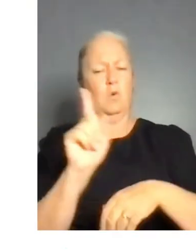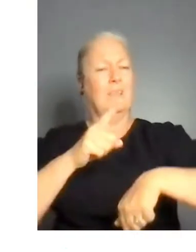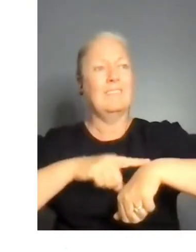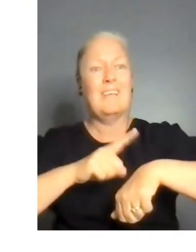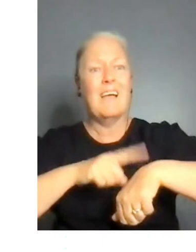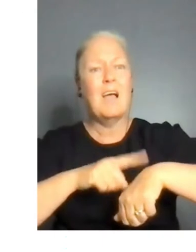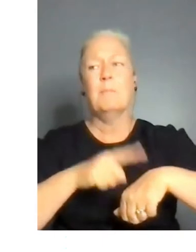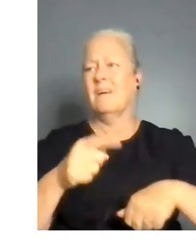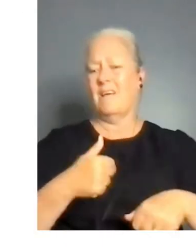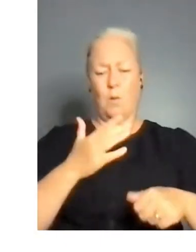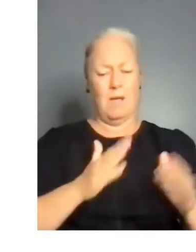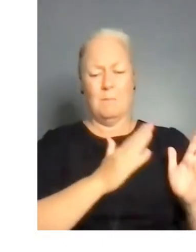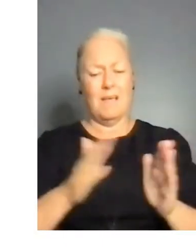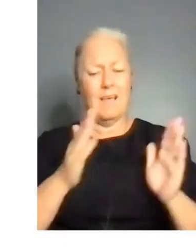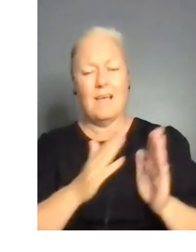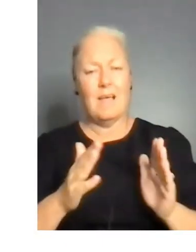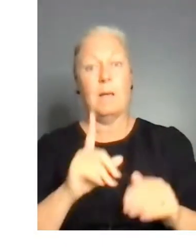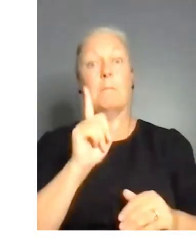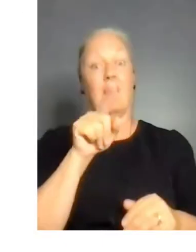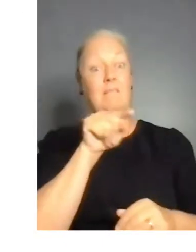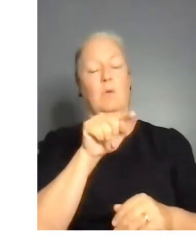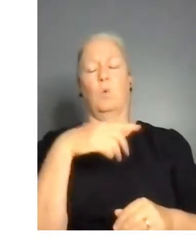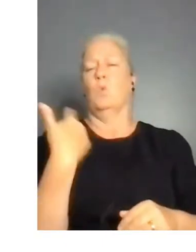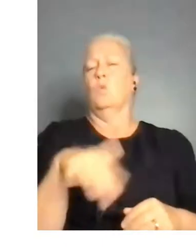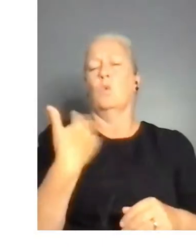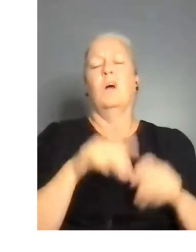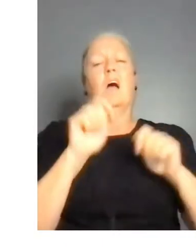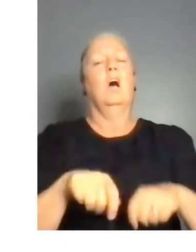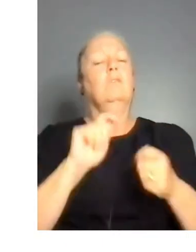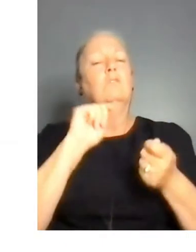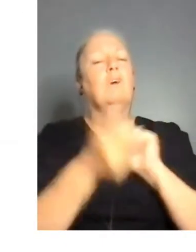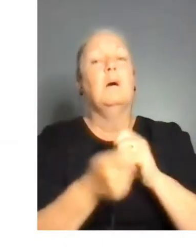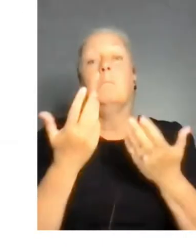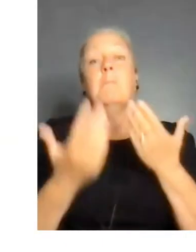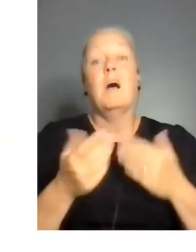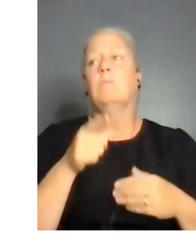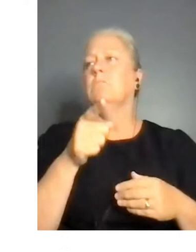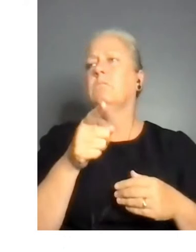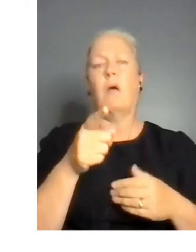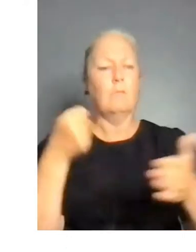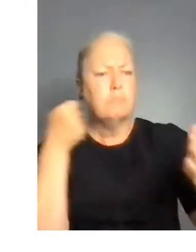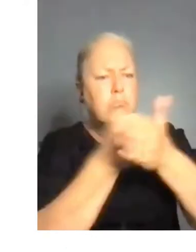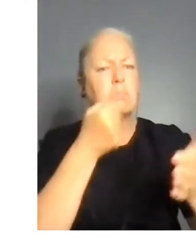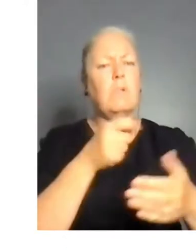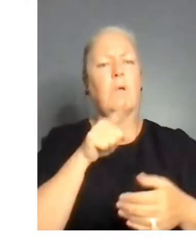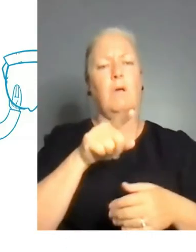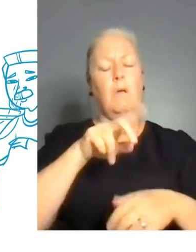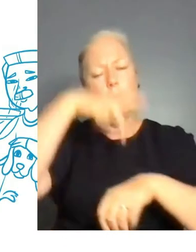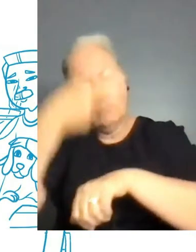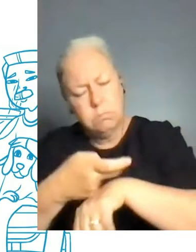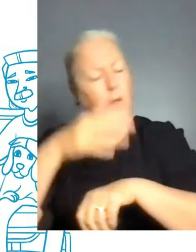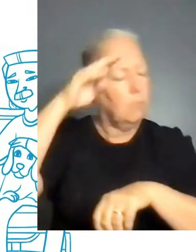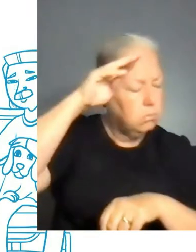your life forever. Like an accident or a chronic disease. Enable.me supports, connects, and